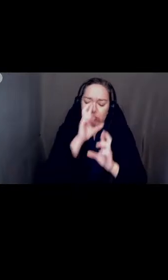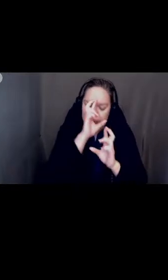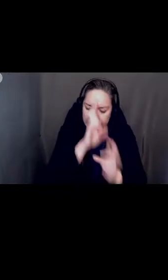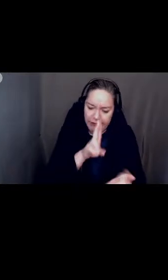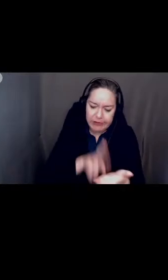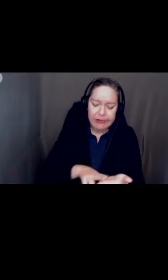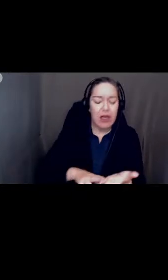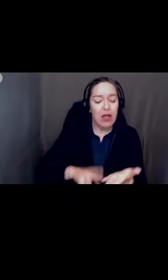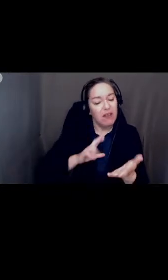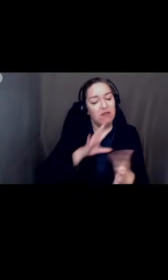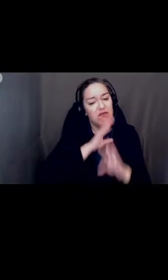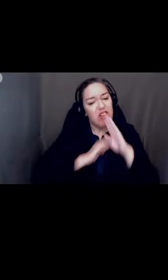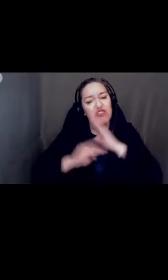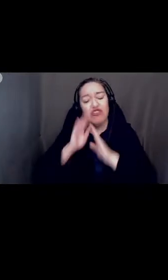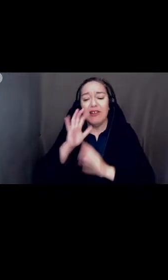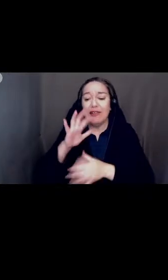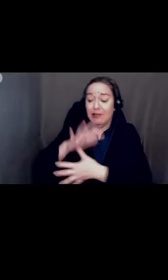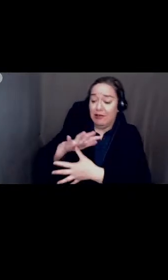parent lisa leah